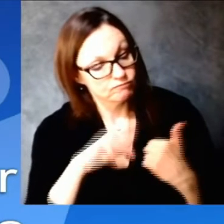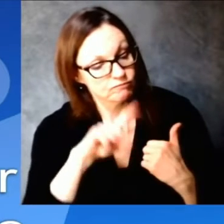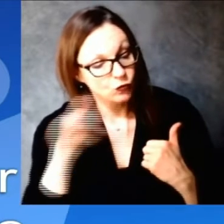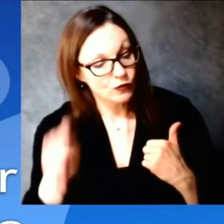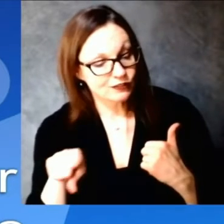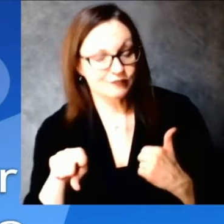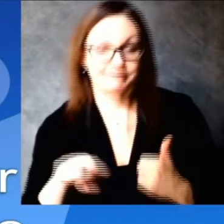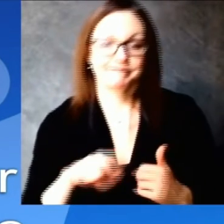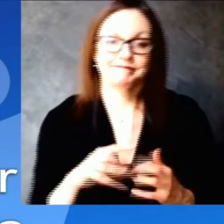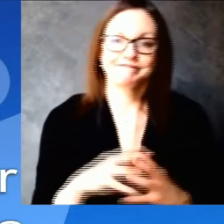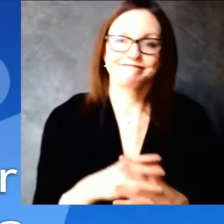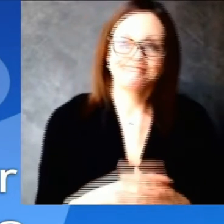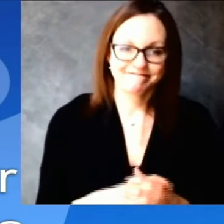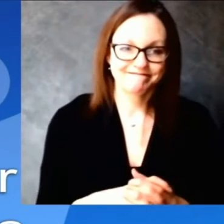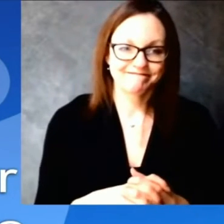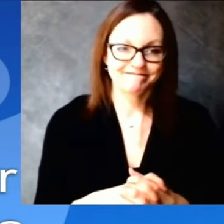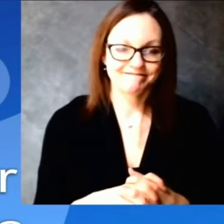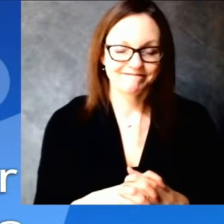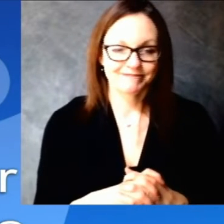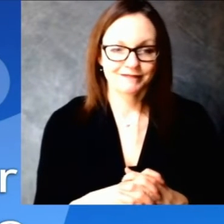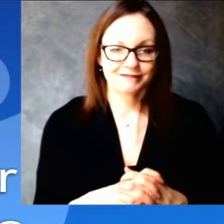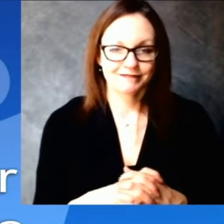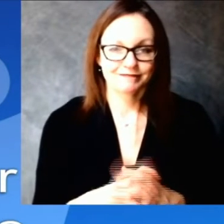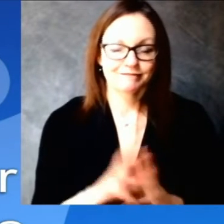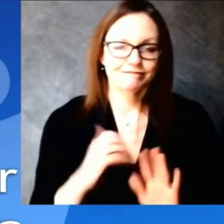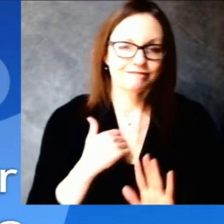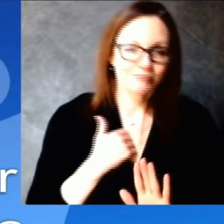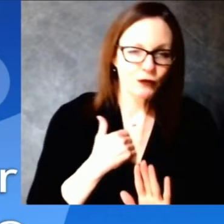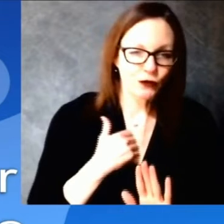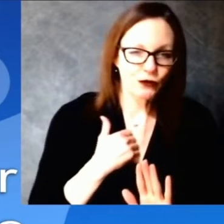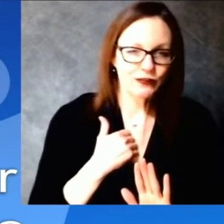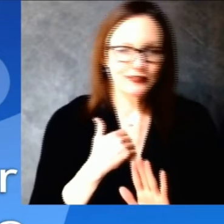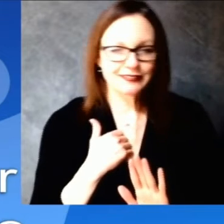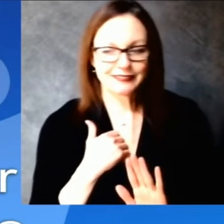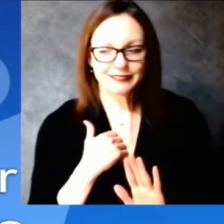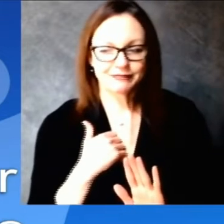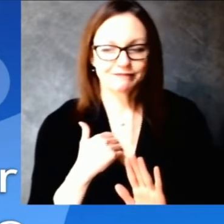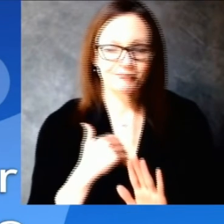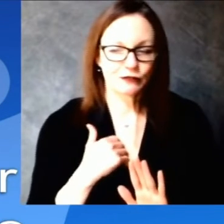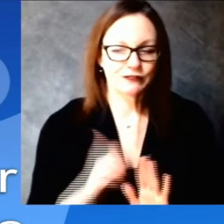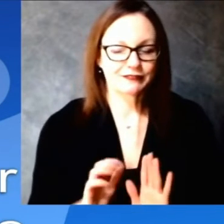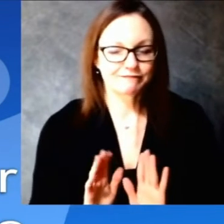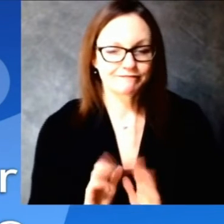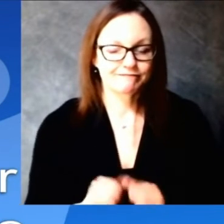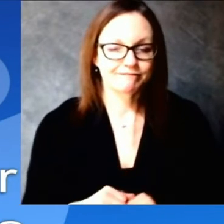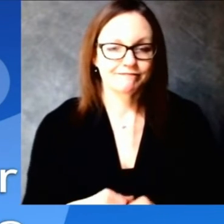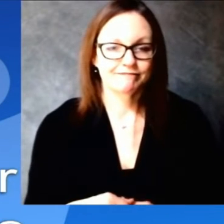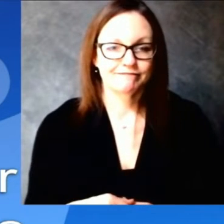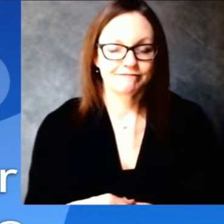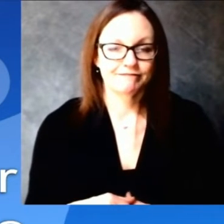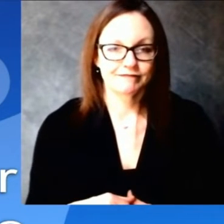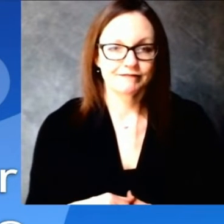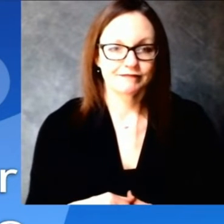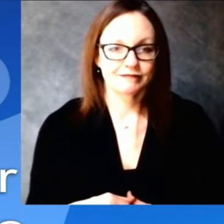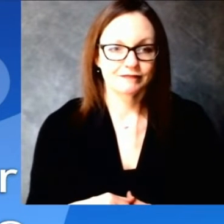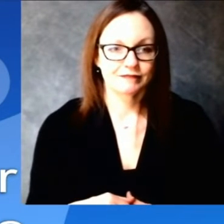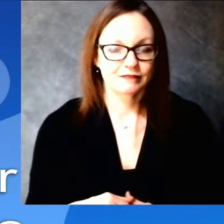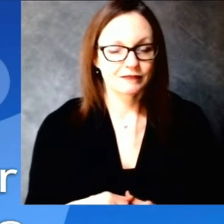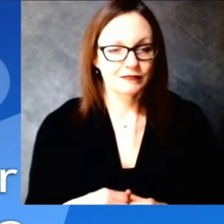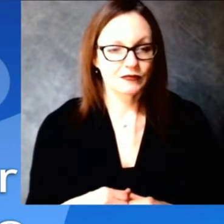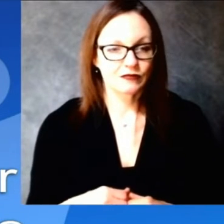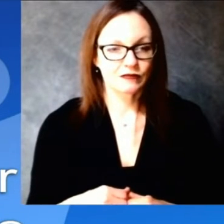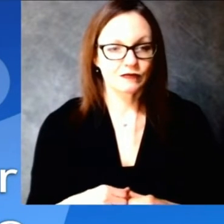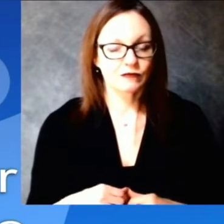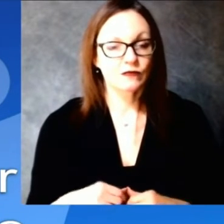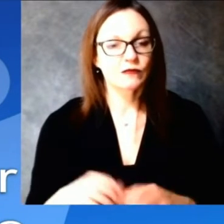that uh thank you for taking my question so we've seen some with some other mass vaccine rollouts like with polio for example that it can take years